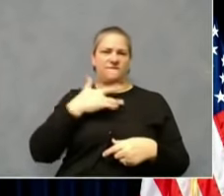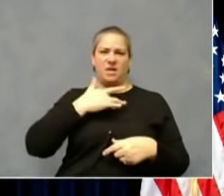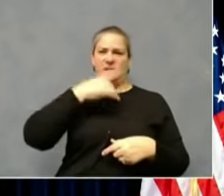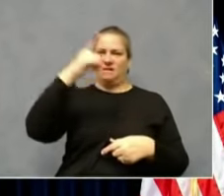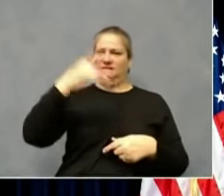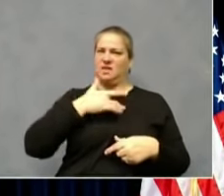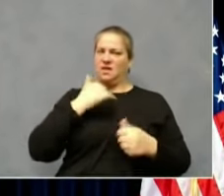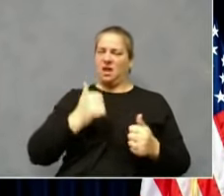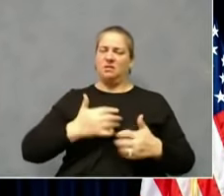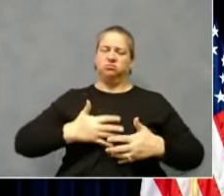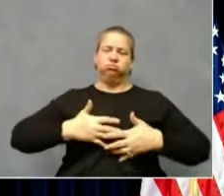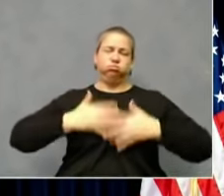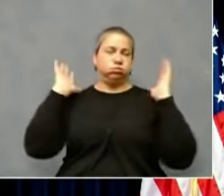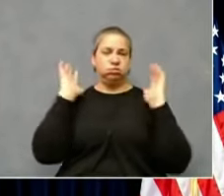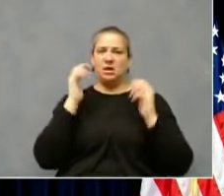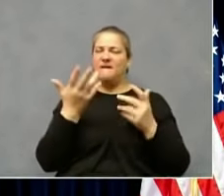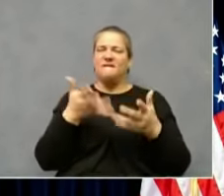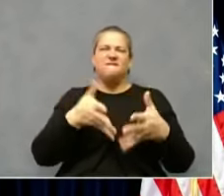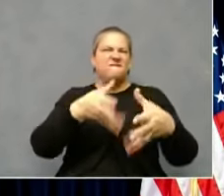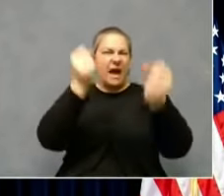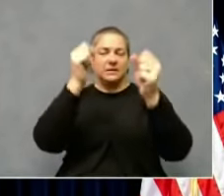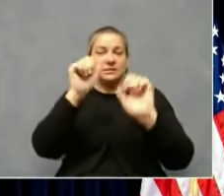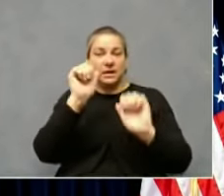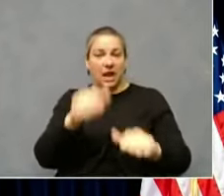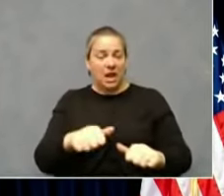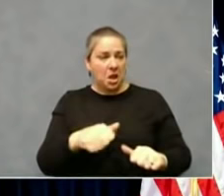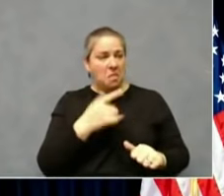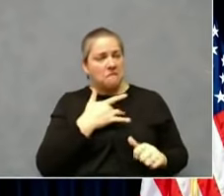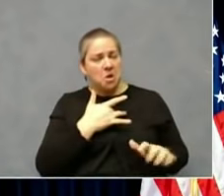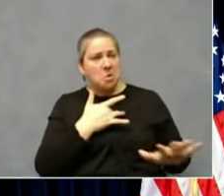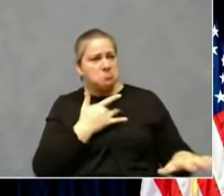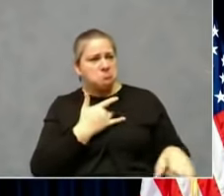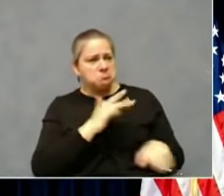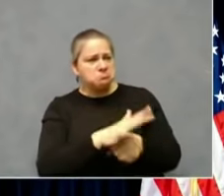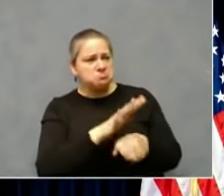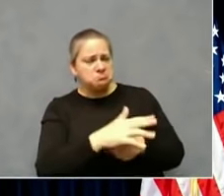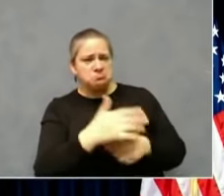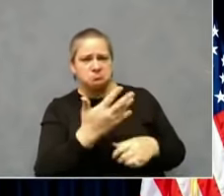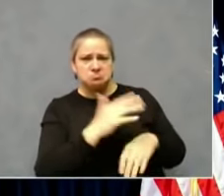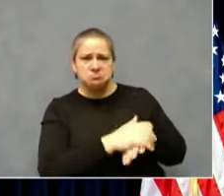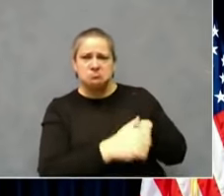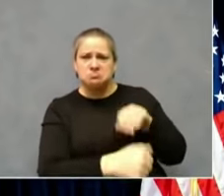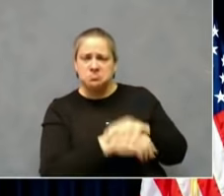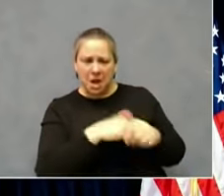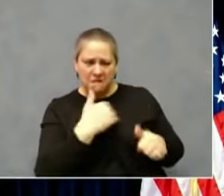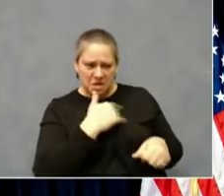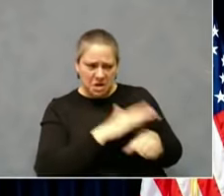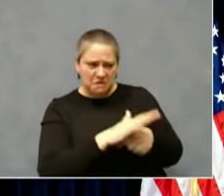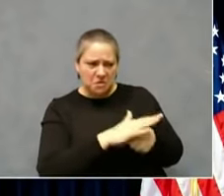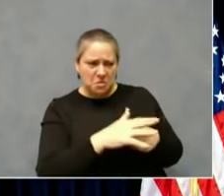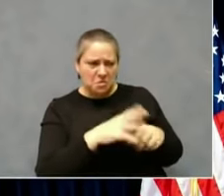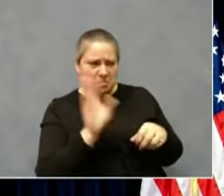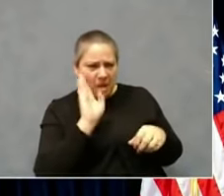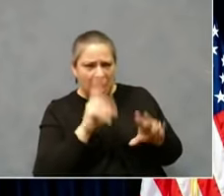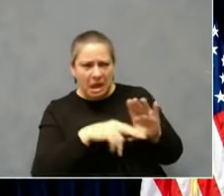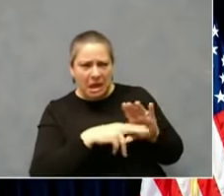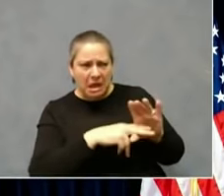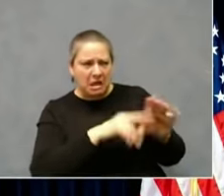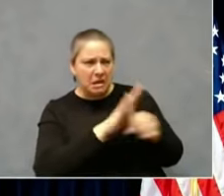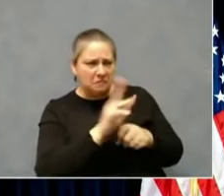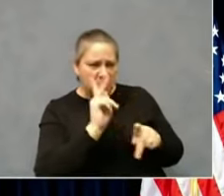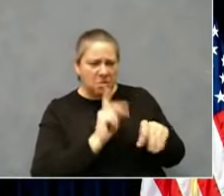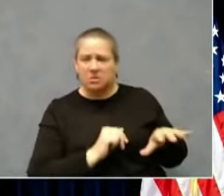the state can go from having capacity to being right up there at it. The other thing that